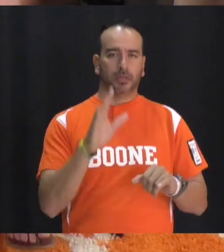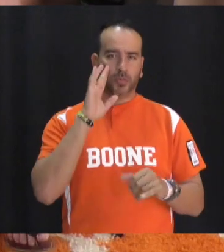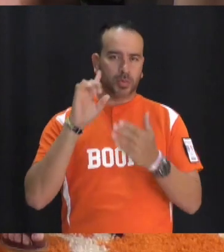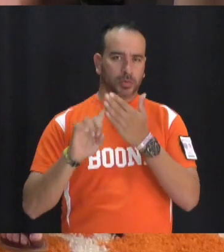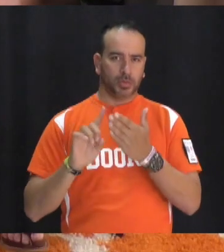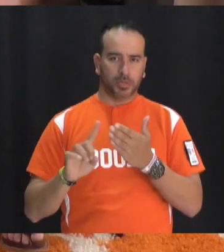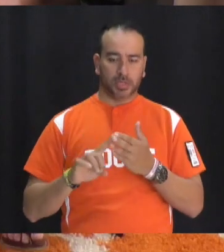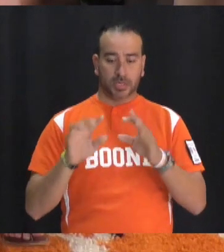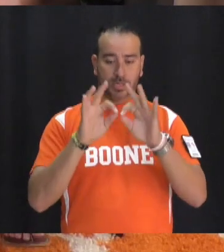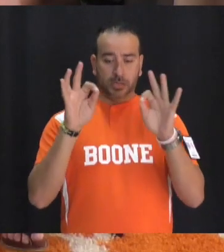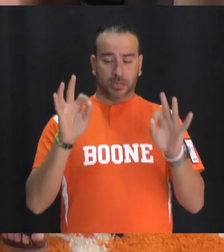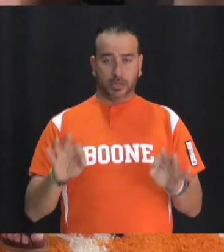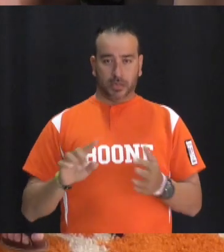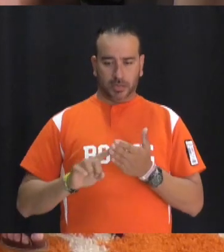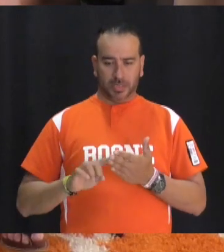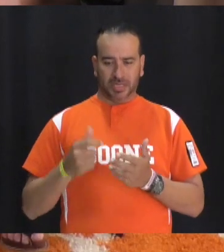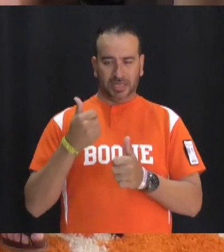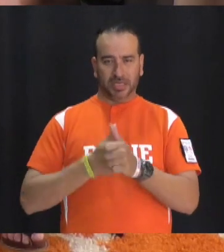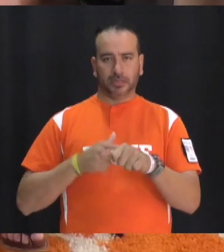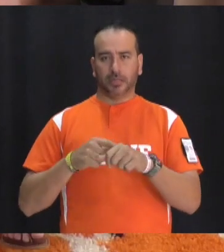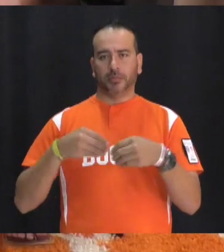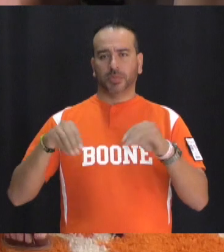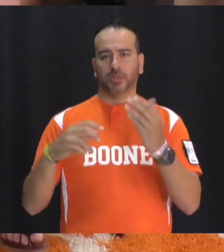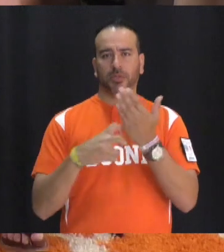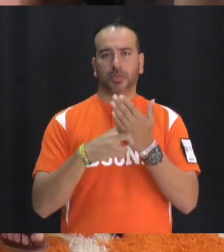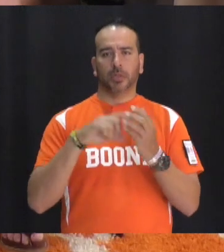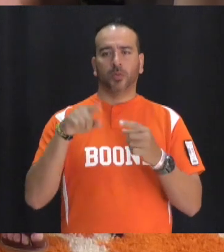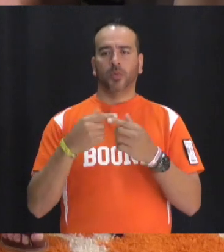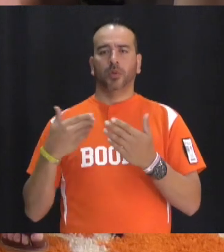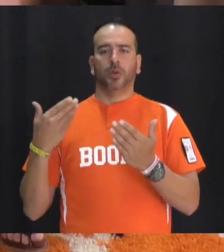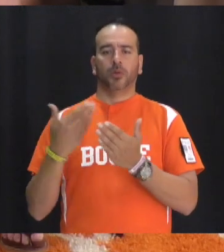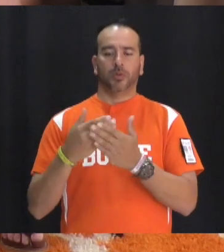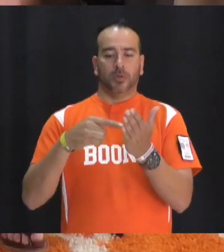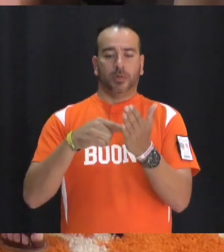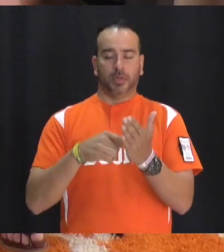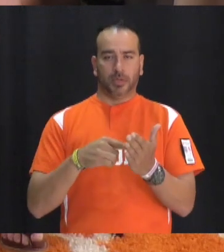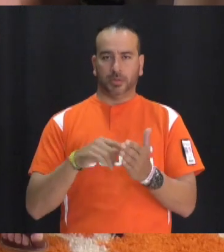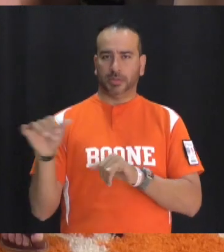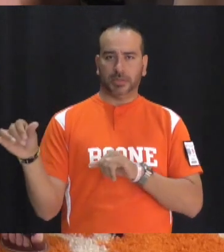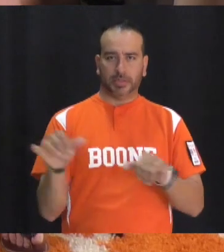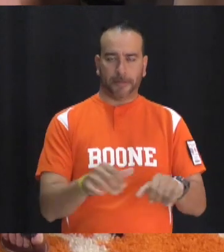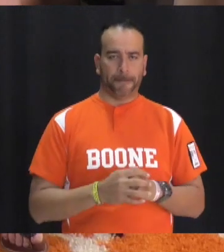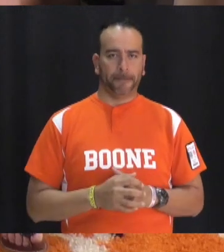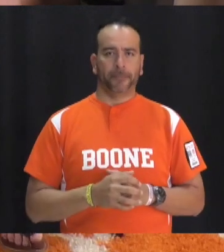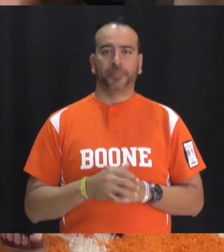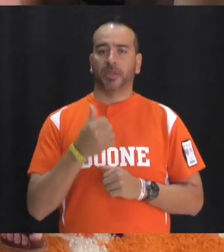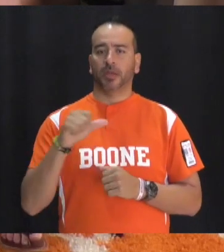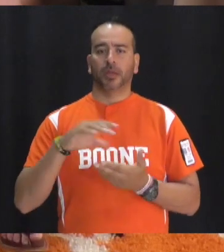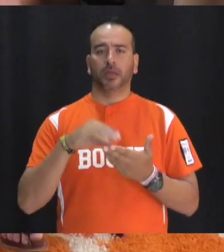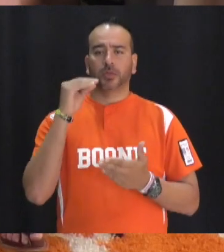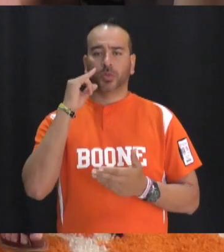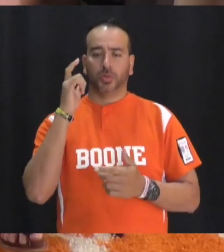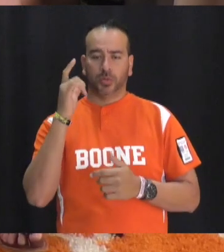sheet will be checked at each ticket sale point or when you get your obligations cleared any student who meets this